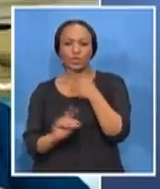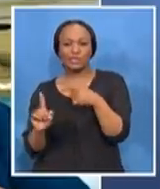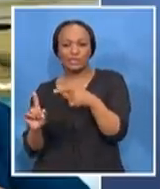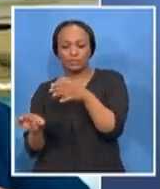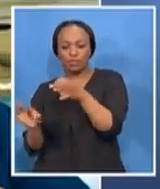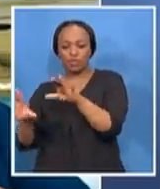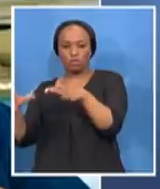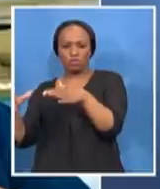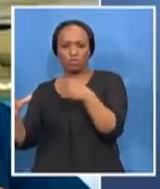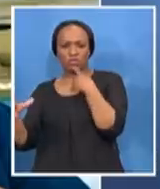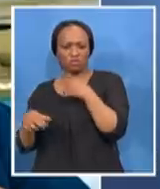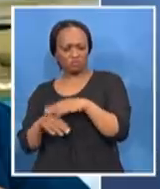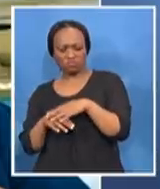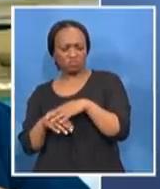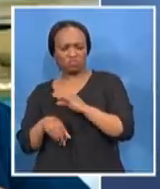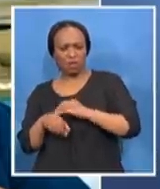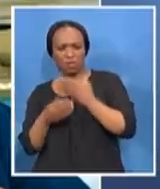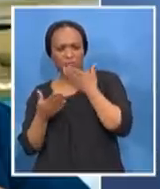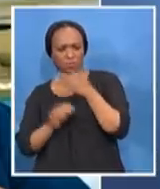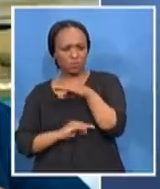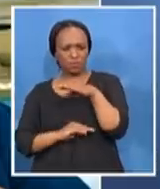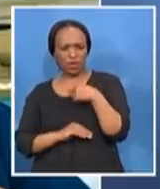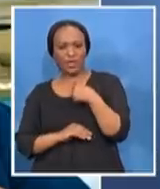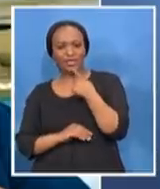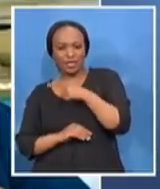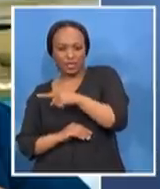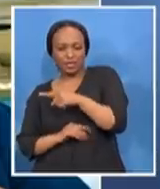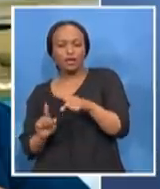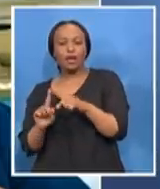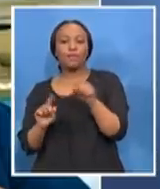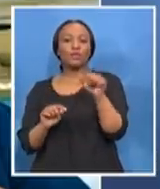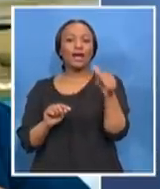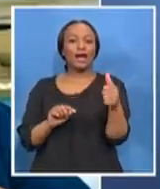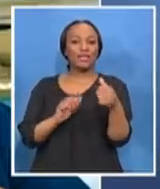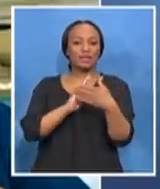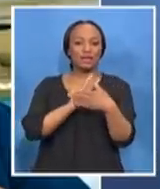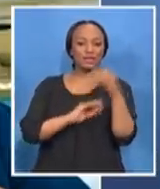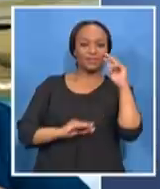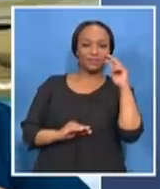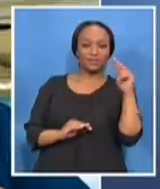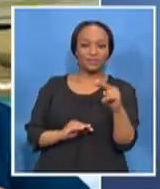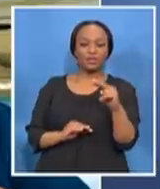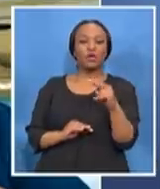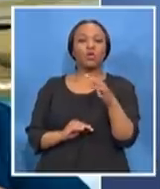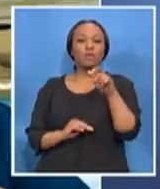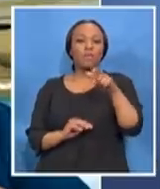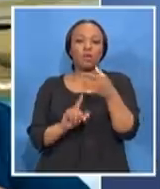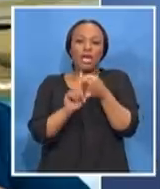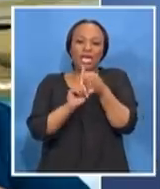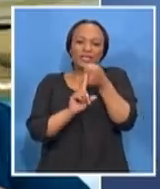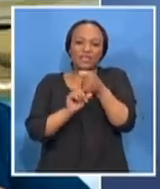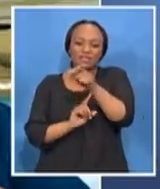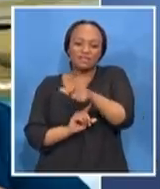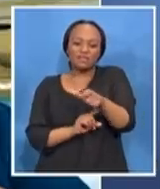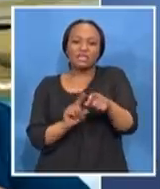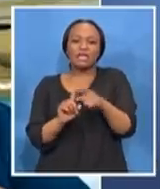in Zimbabwe, when on the other hand, you have activists, you also have the opposition party and